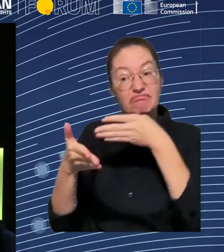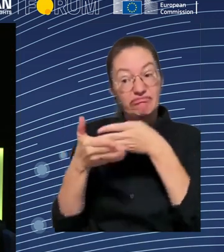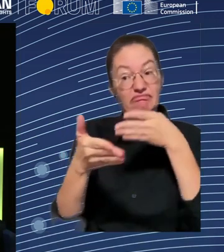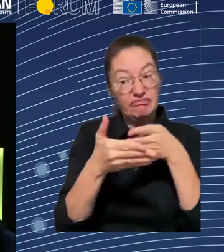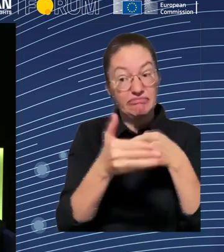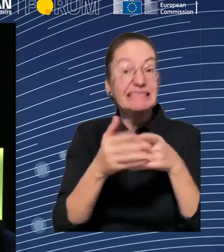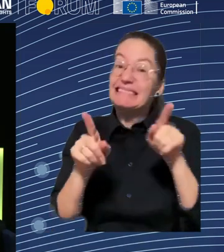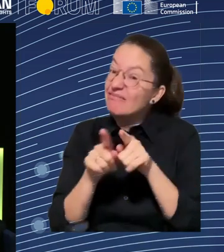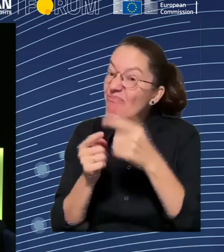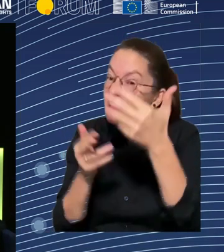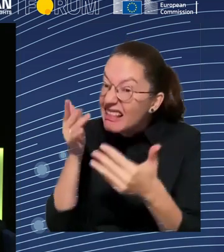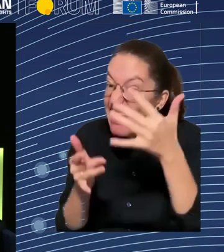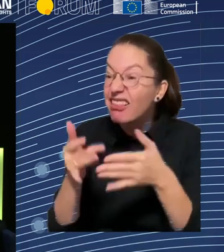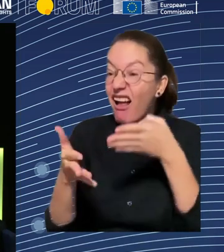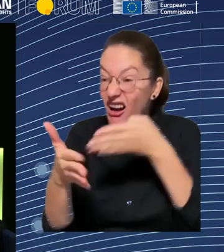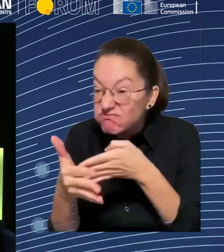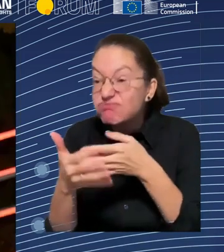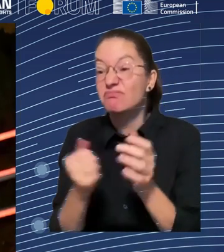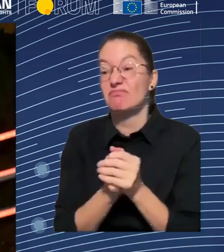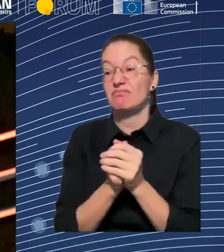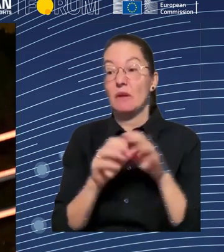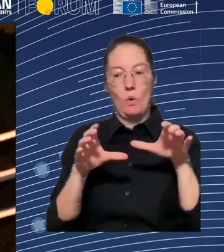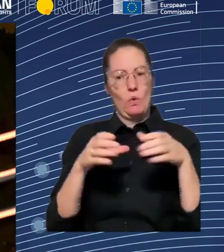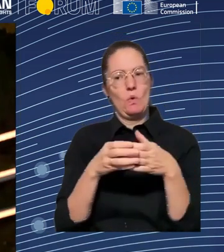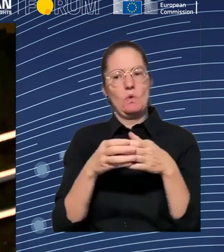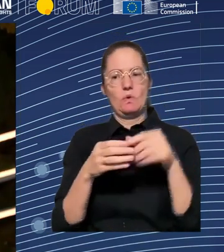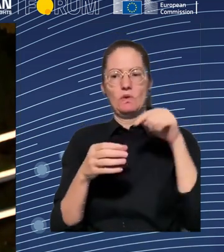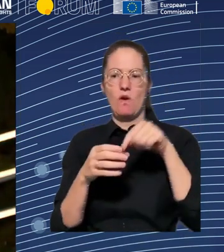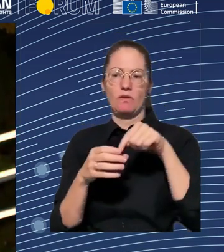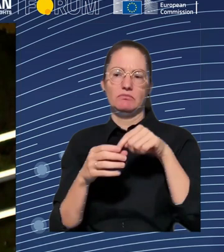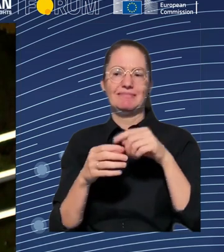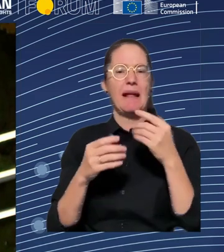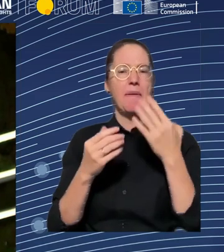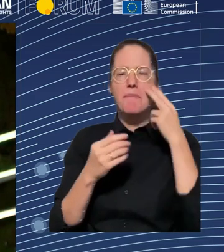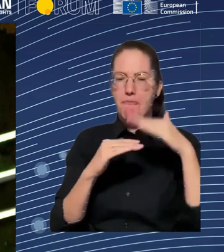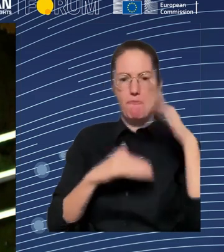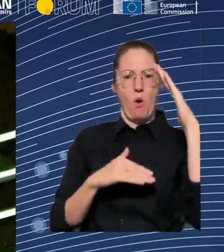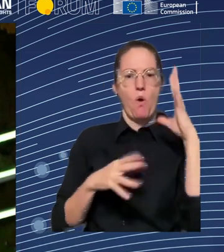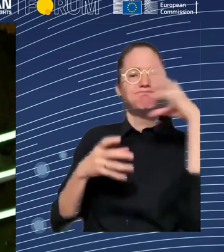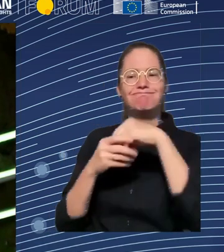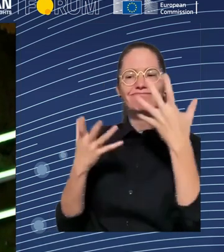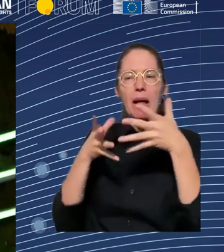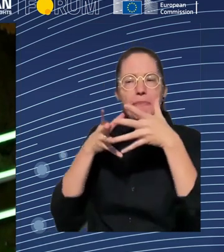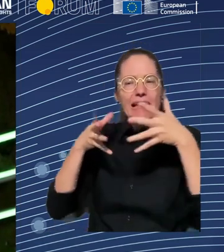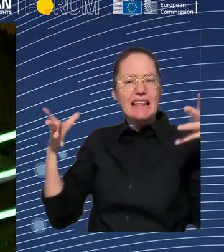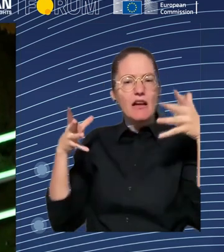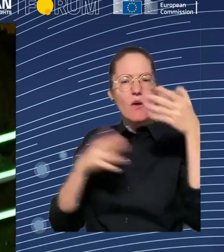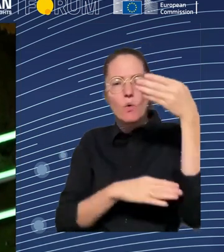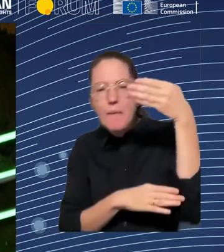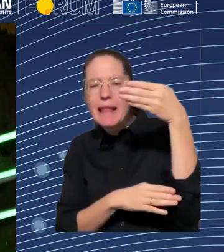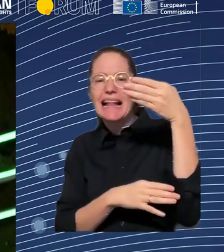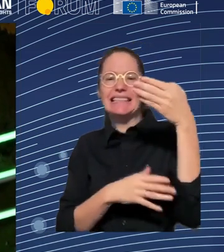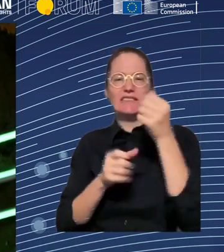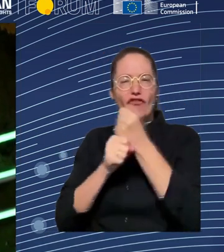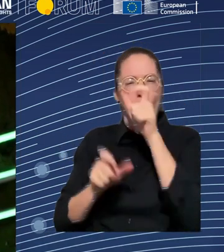eroded over the last couple of decades. So, switching towards also representation in services, smaller,